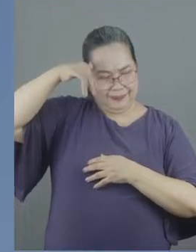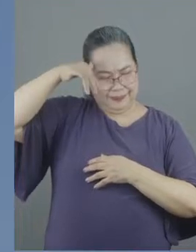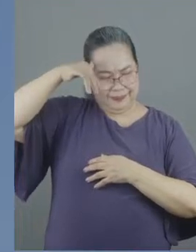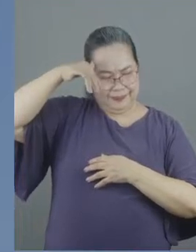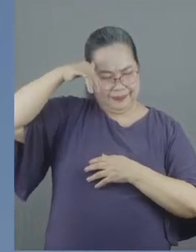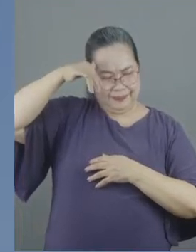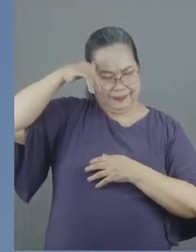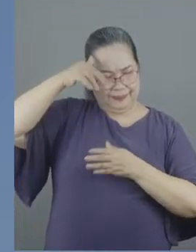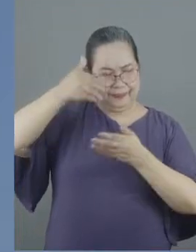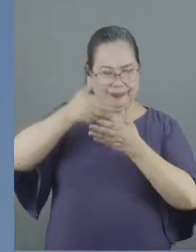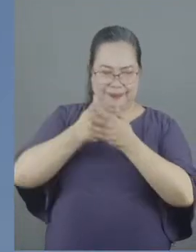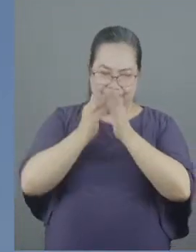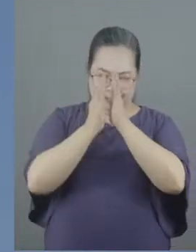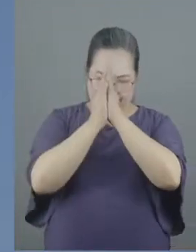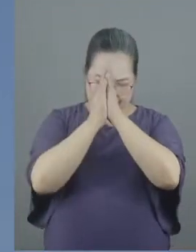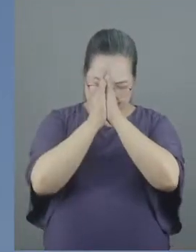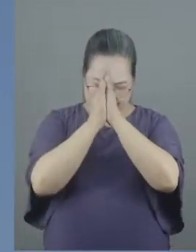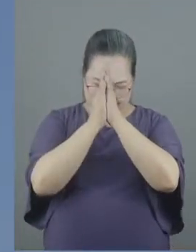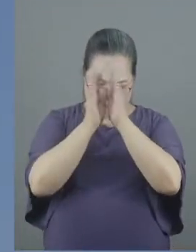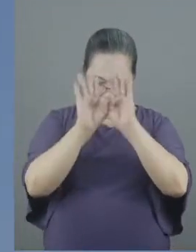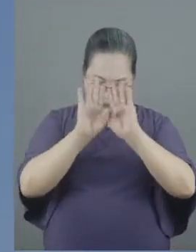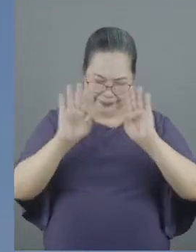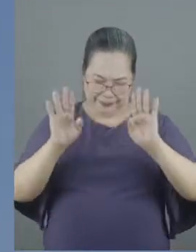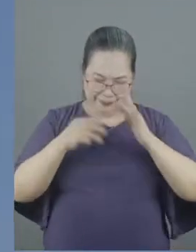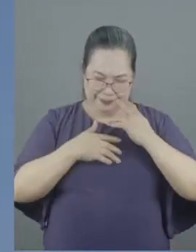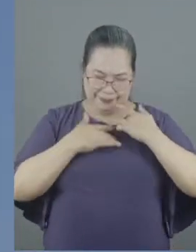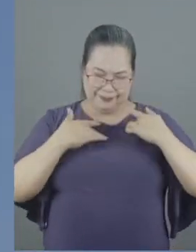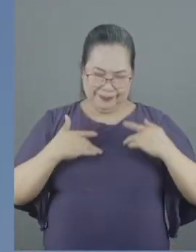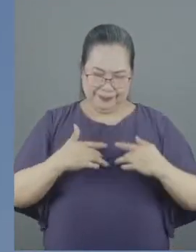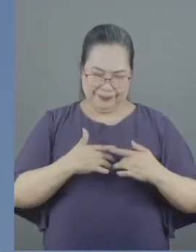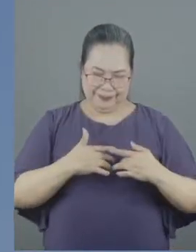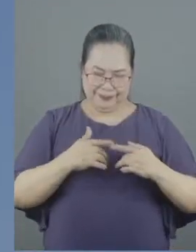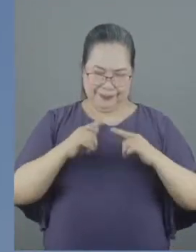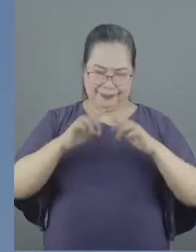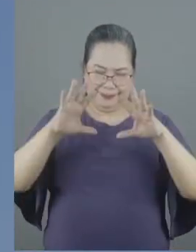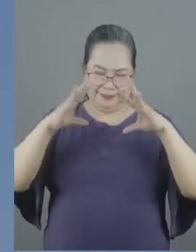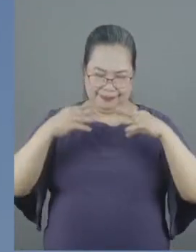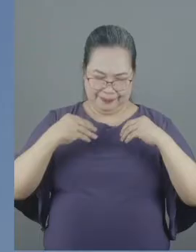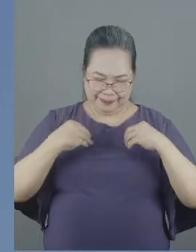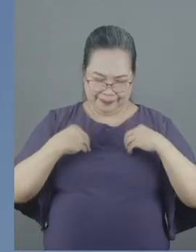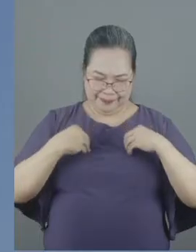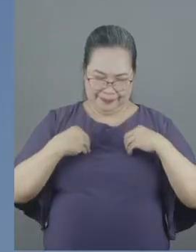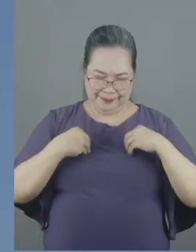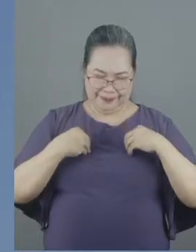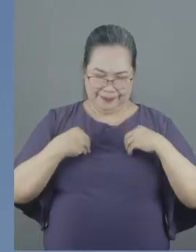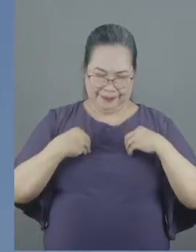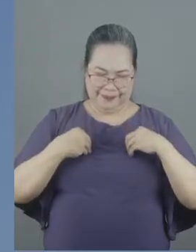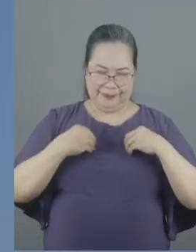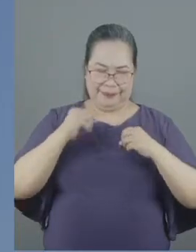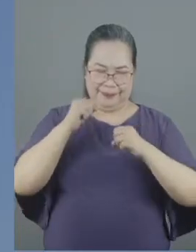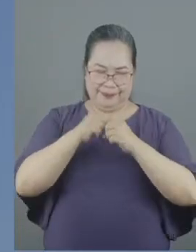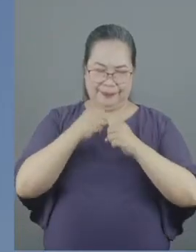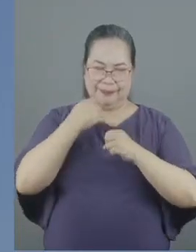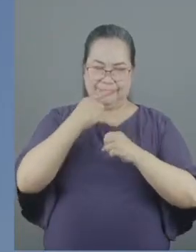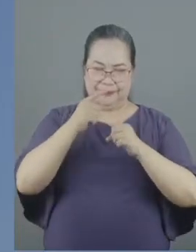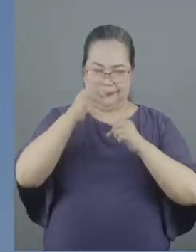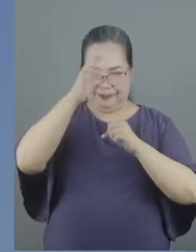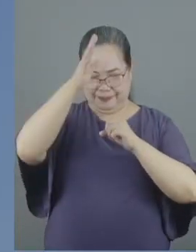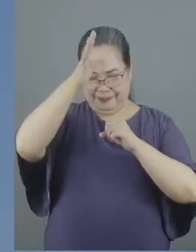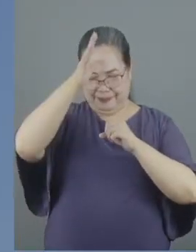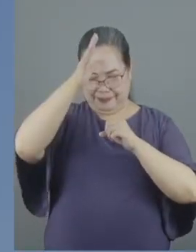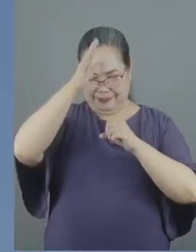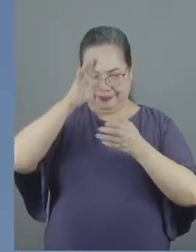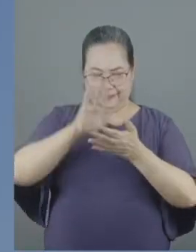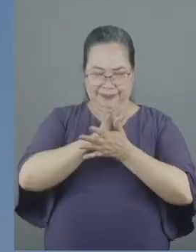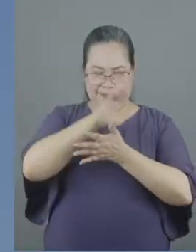we pray that you might open our hearts to accept it. And in so doing, Father, may we glorify